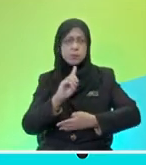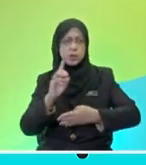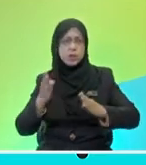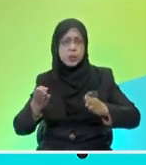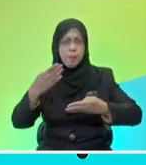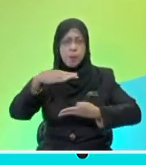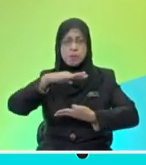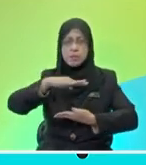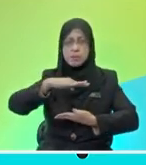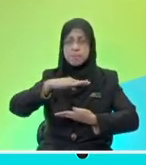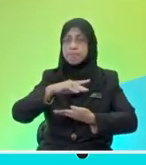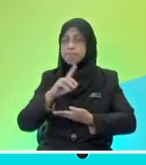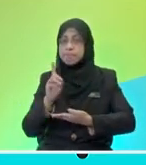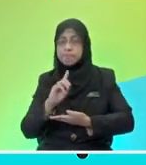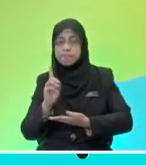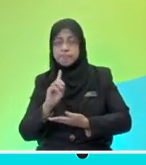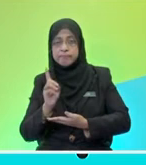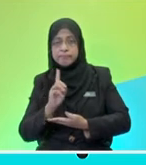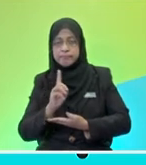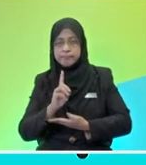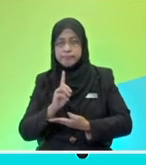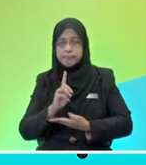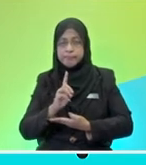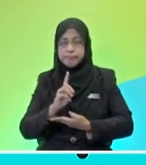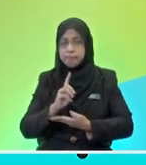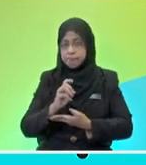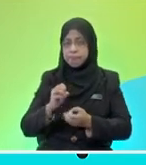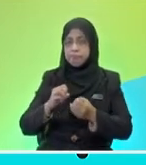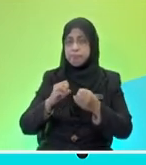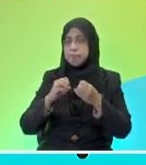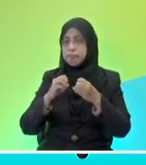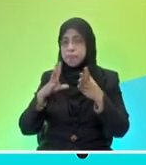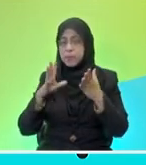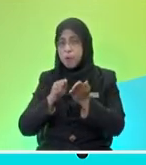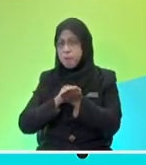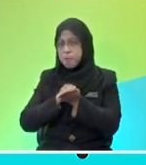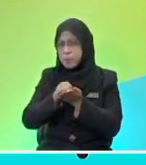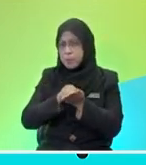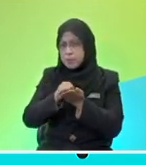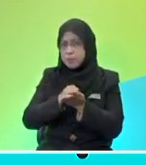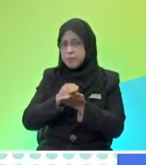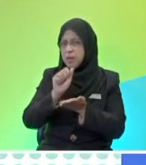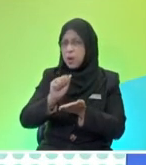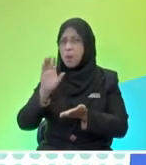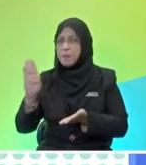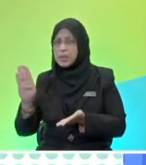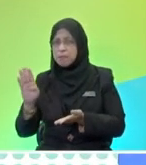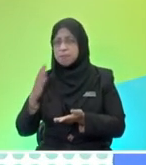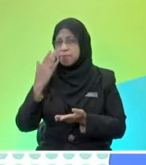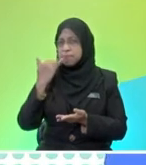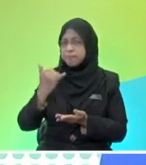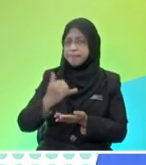will, uh, will have more friction? Box A or box B? B. B.